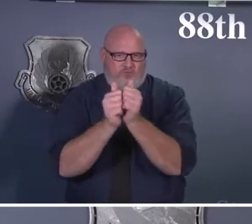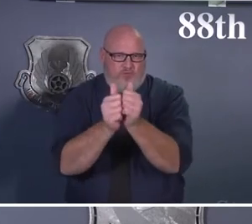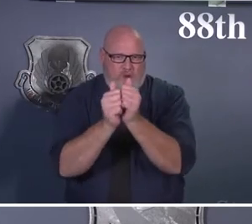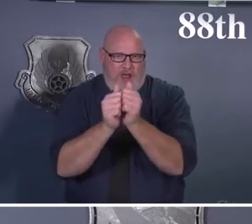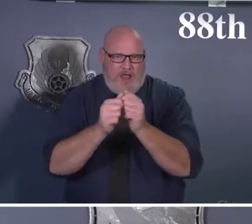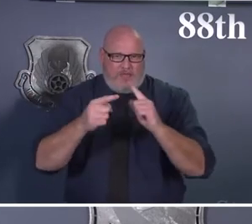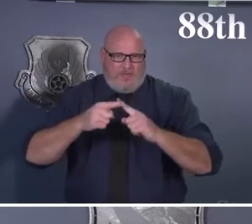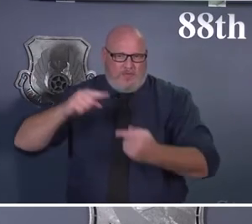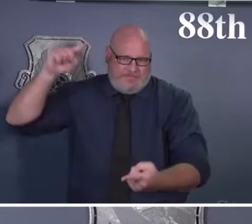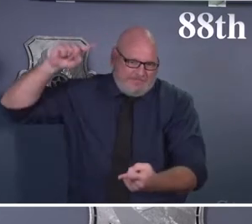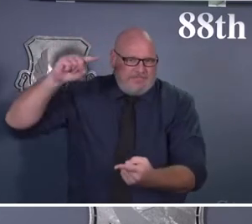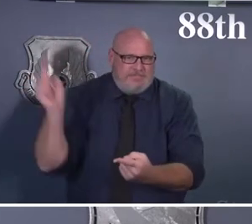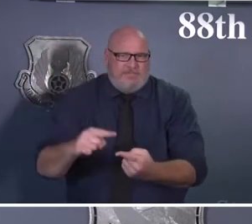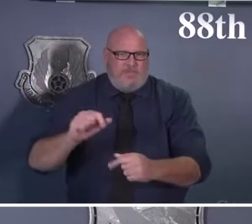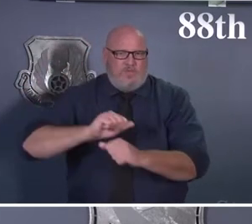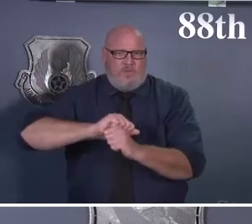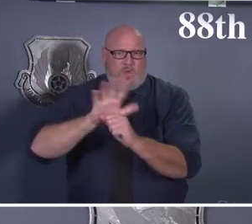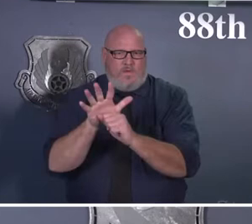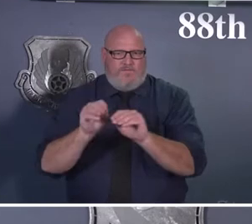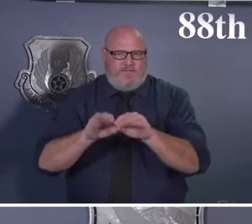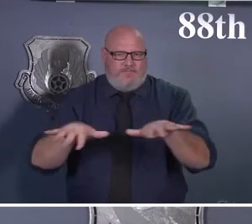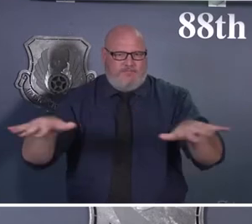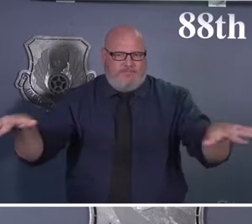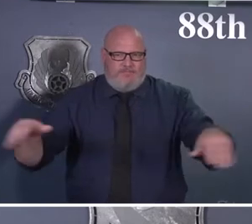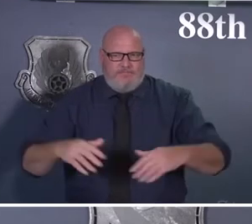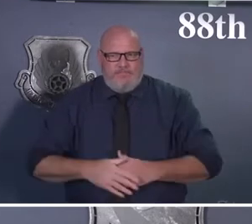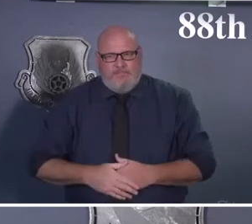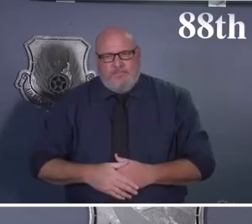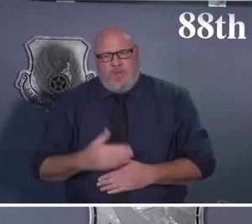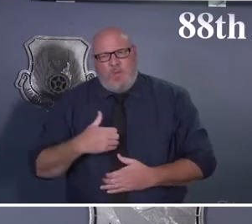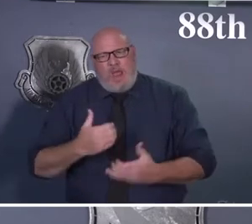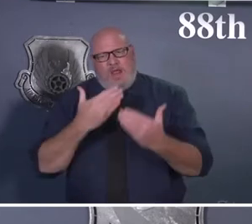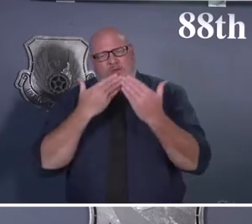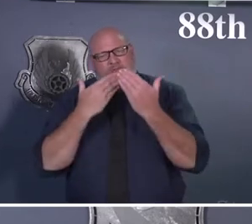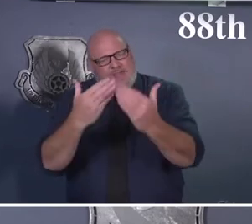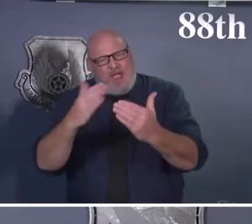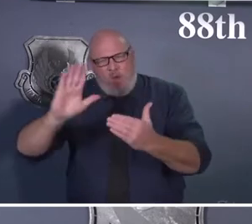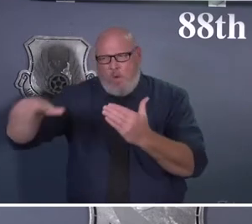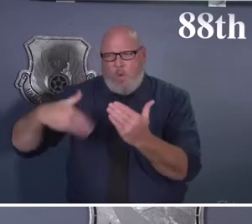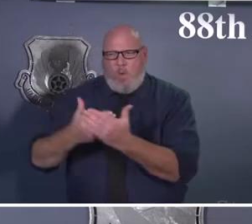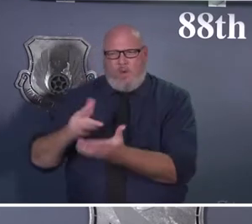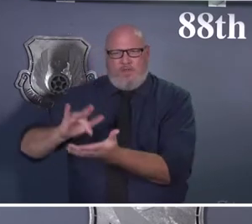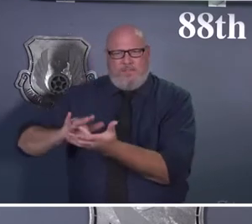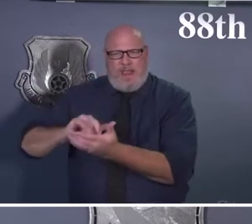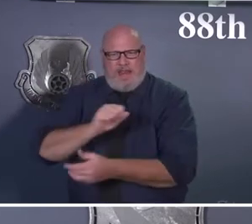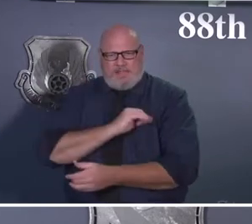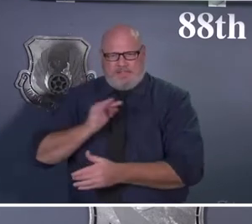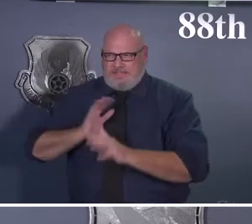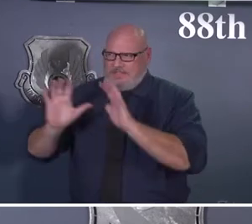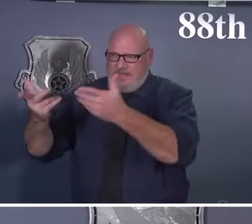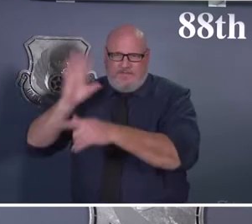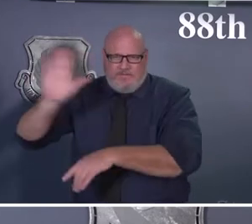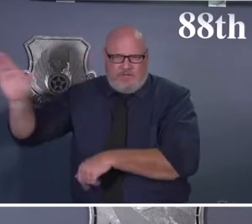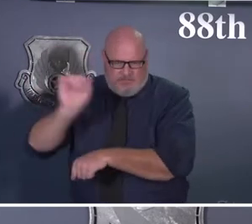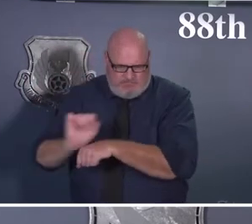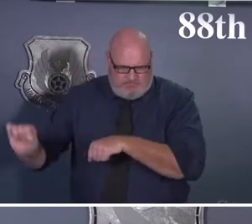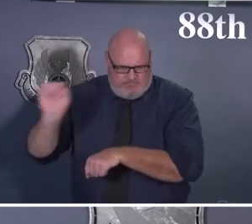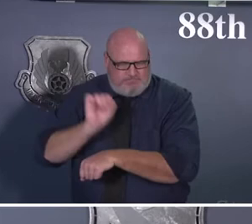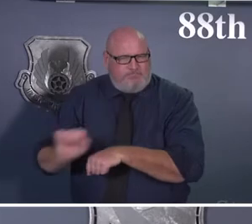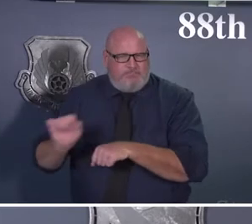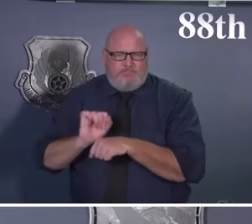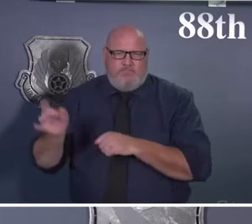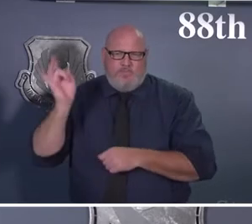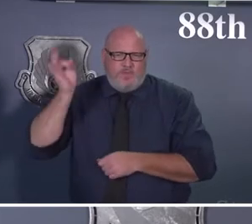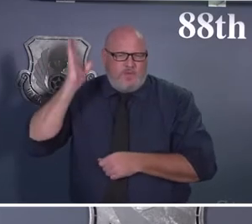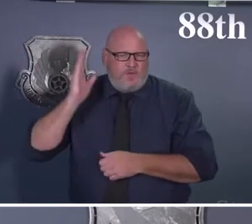and all the caregivers that are out there. Thank you. I want to take a little bit of a different orientation, and that is talk a little bit